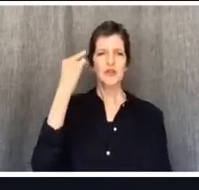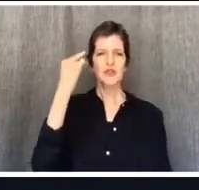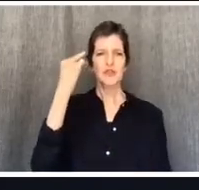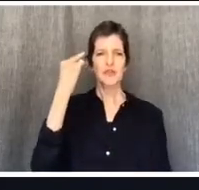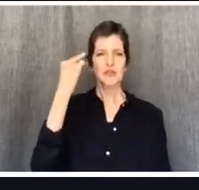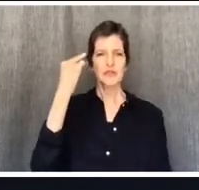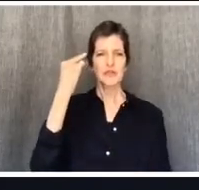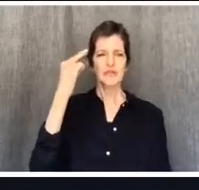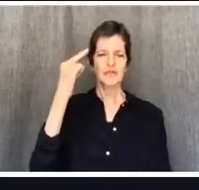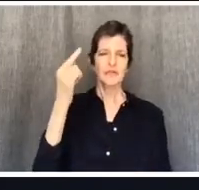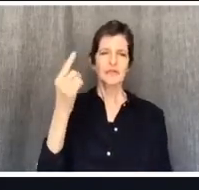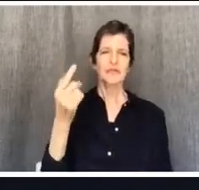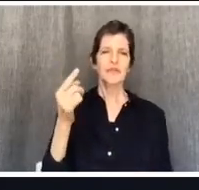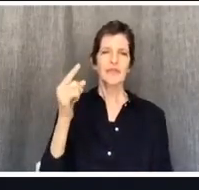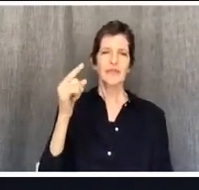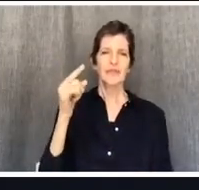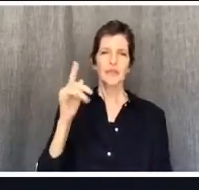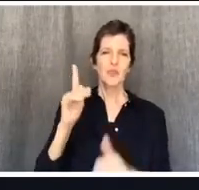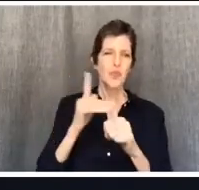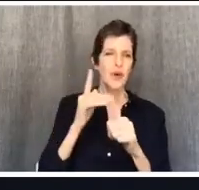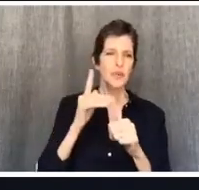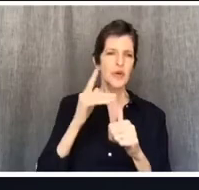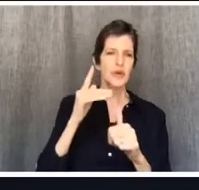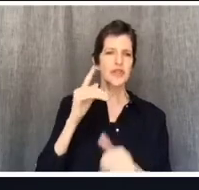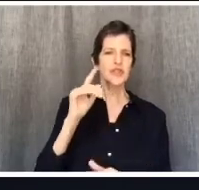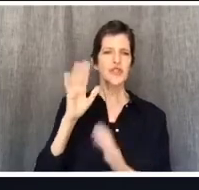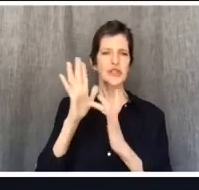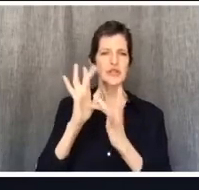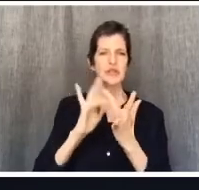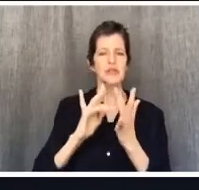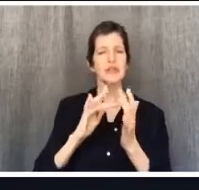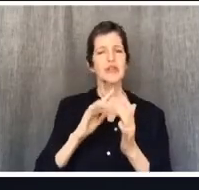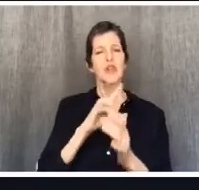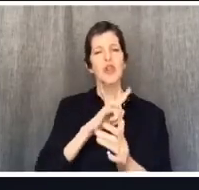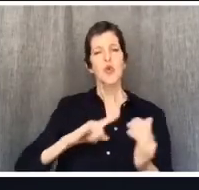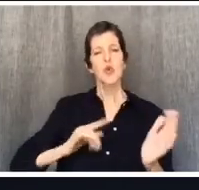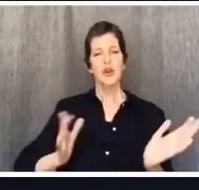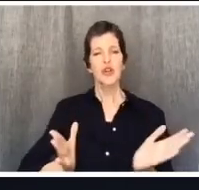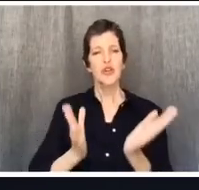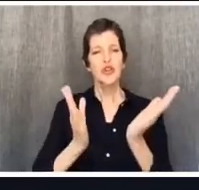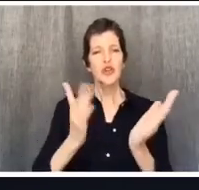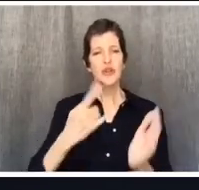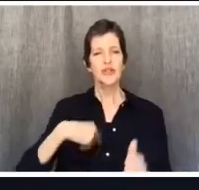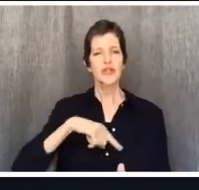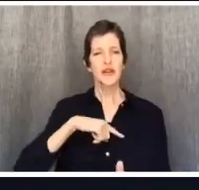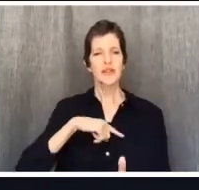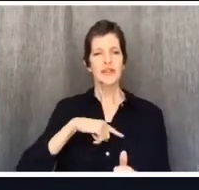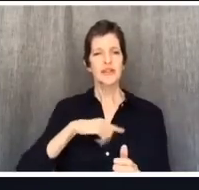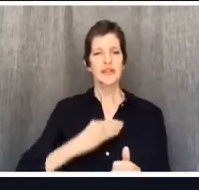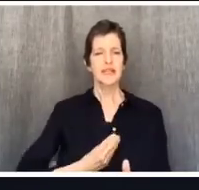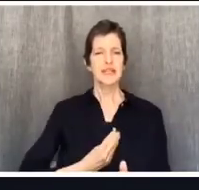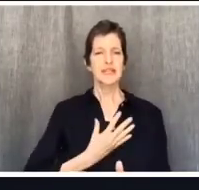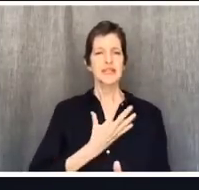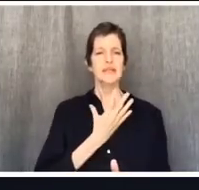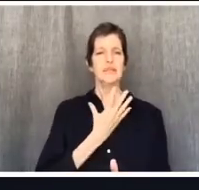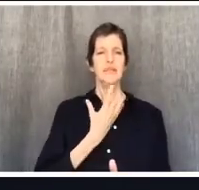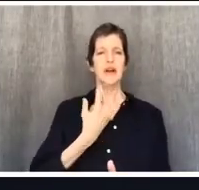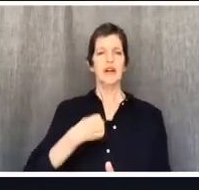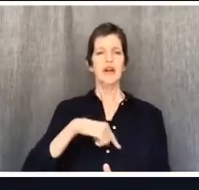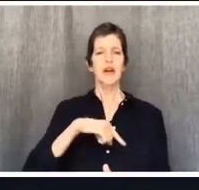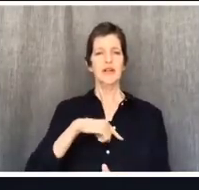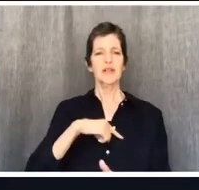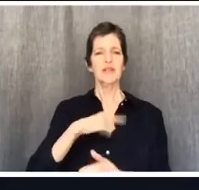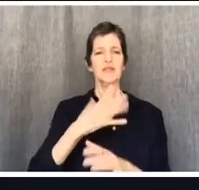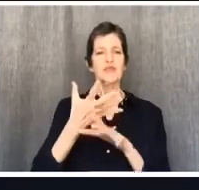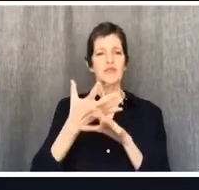I pray, Lord, that you would encourage us this week, that you would inspire us this week, that you would increase our trust in you and